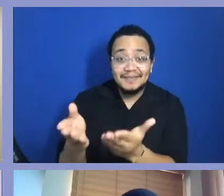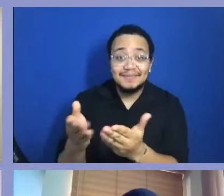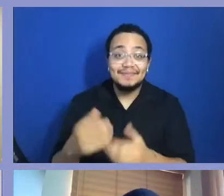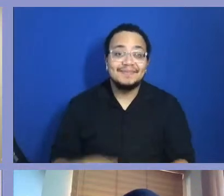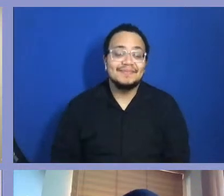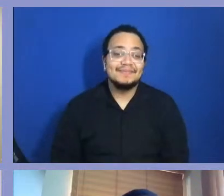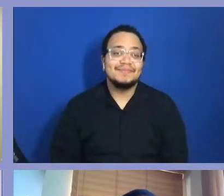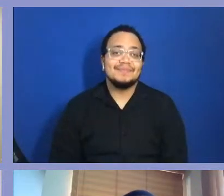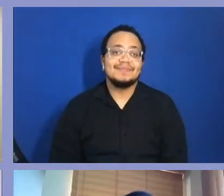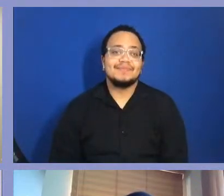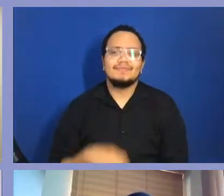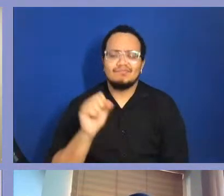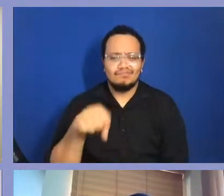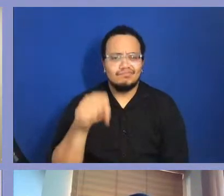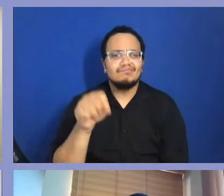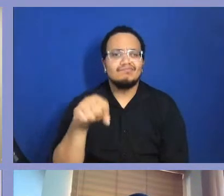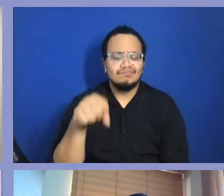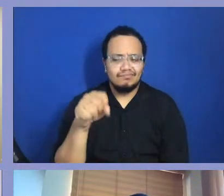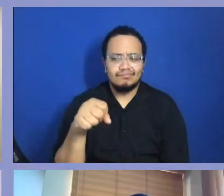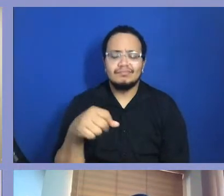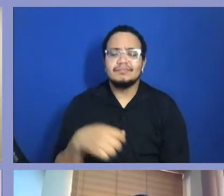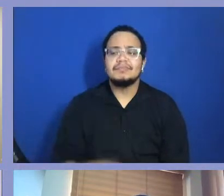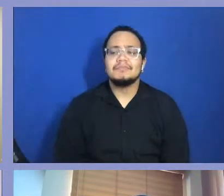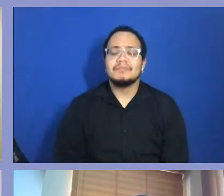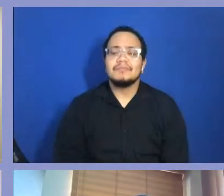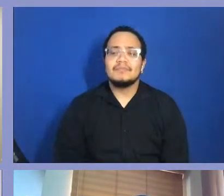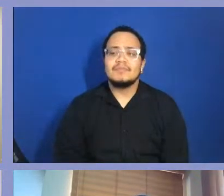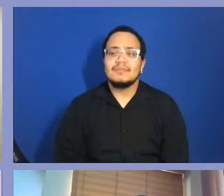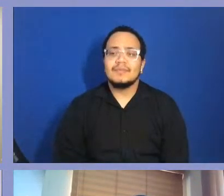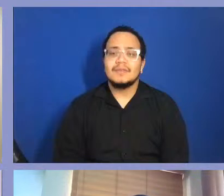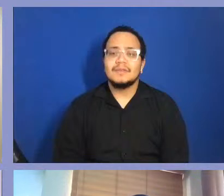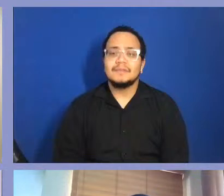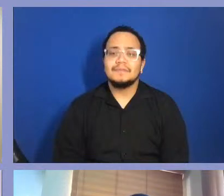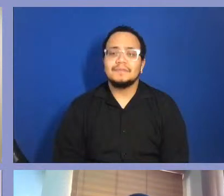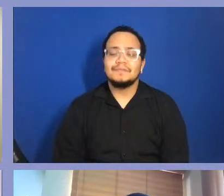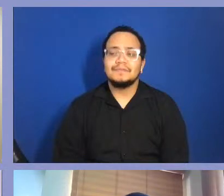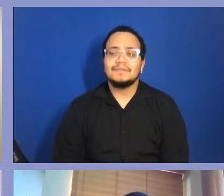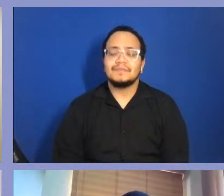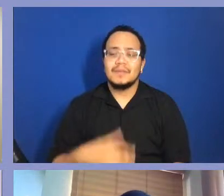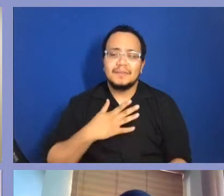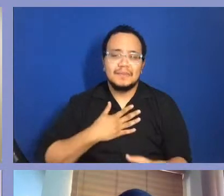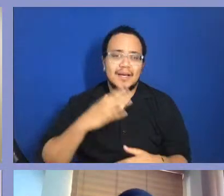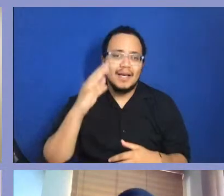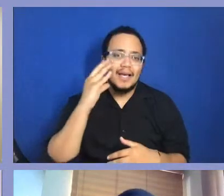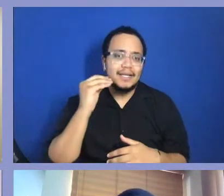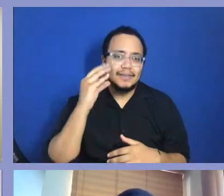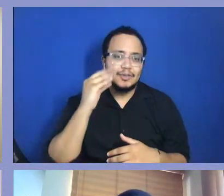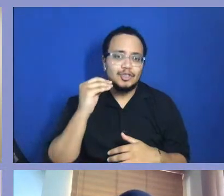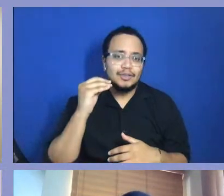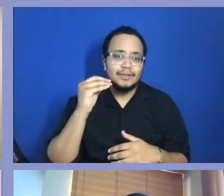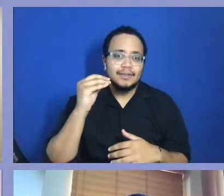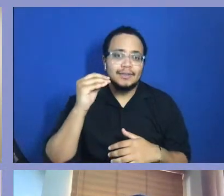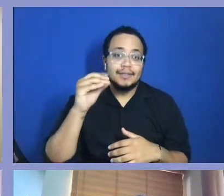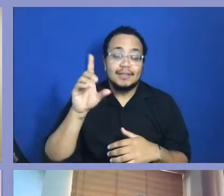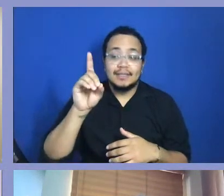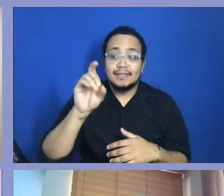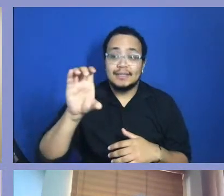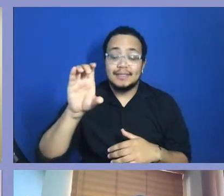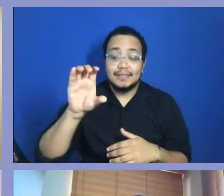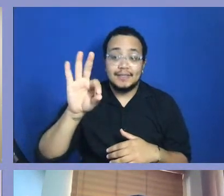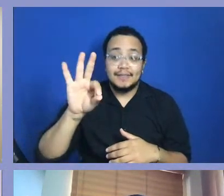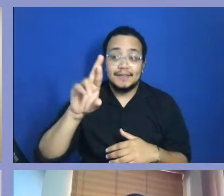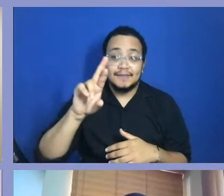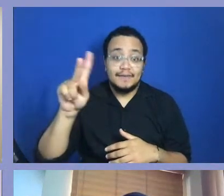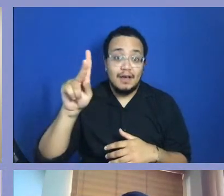Yeah. I think, you know, from my perspective, I can even speak on, you know, the DC Funk